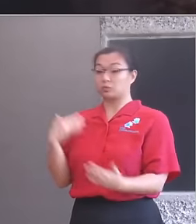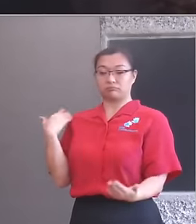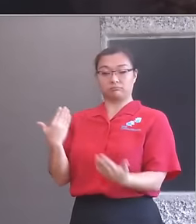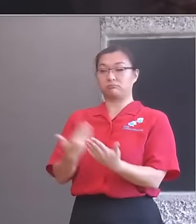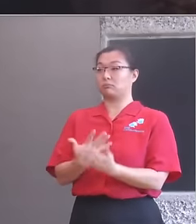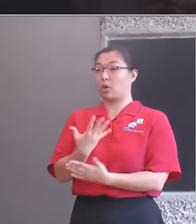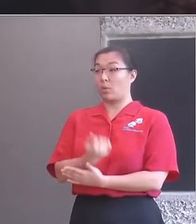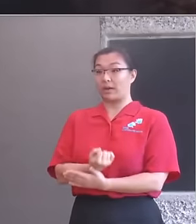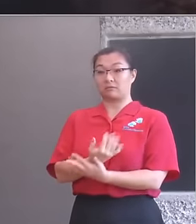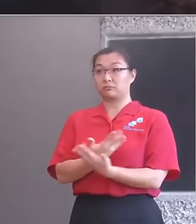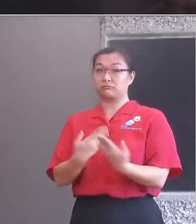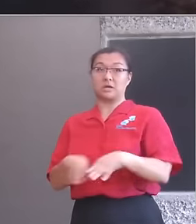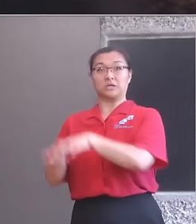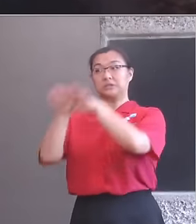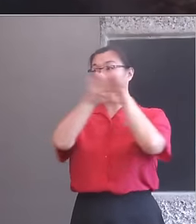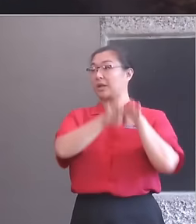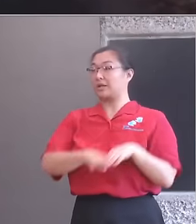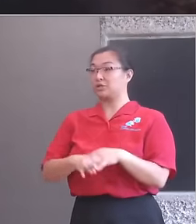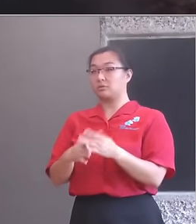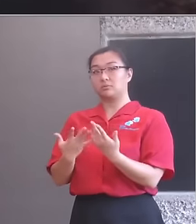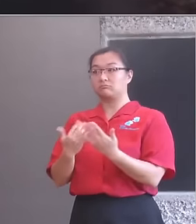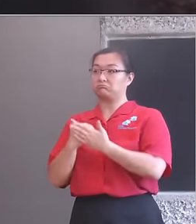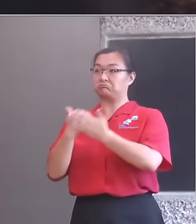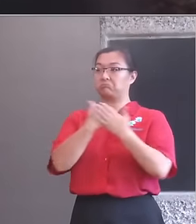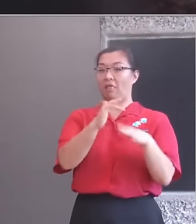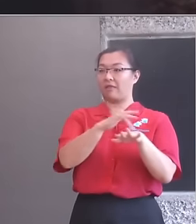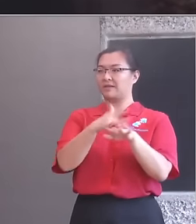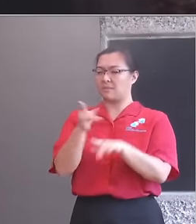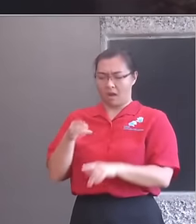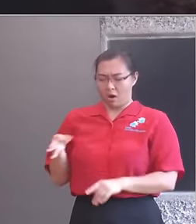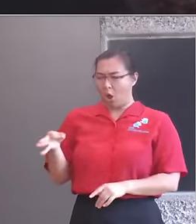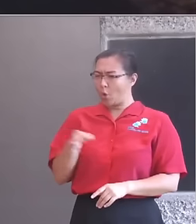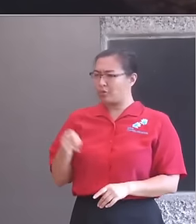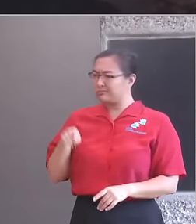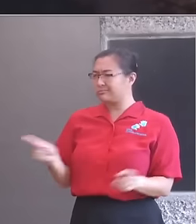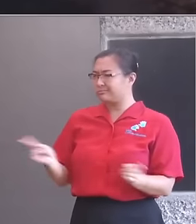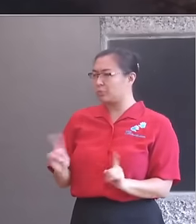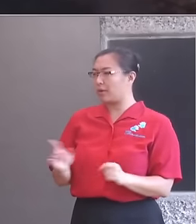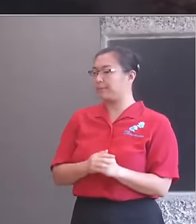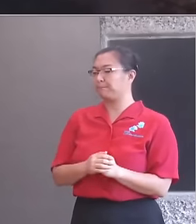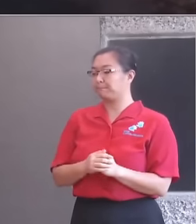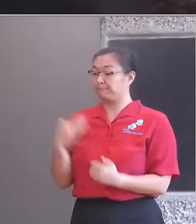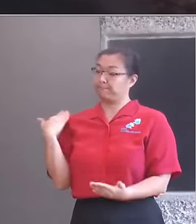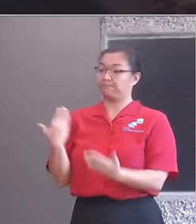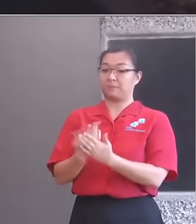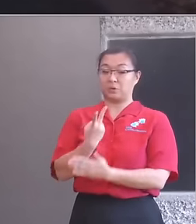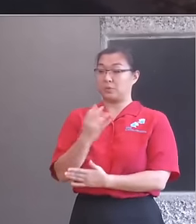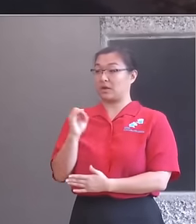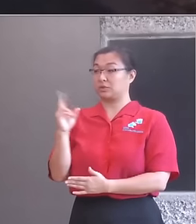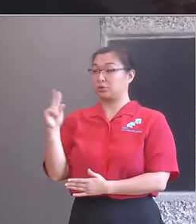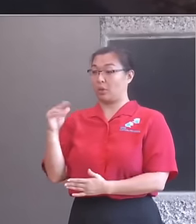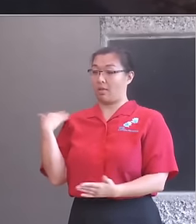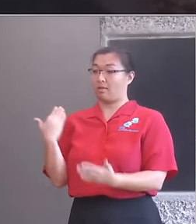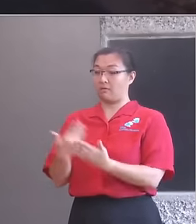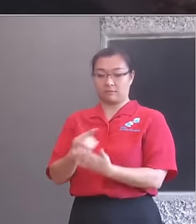better local delivery through cultural education partnerships. In 2012, the Arts Council came together with the Heritage